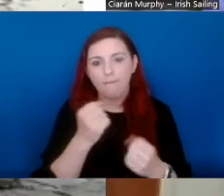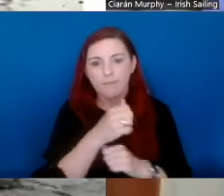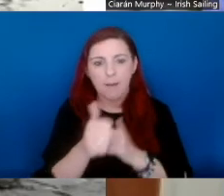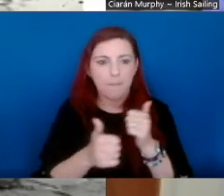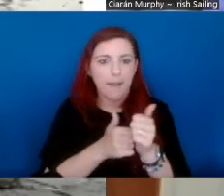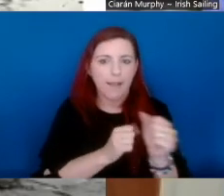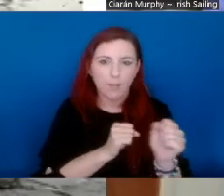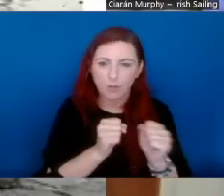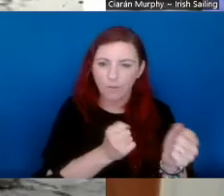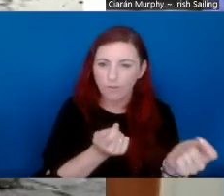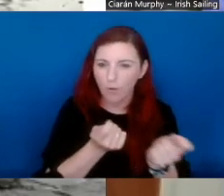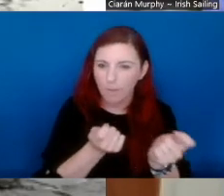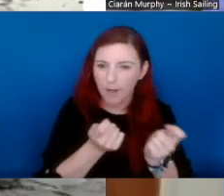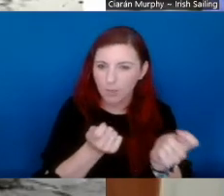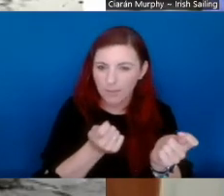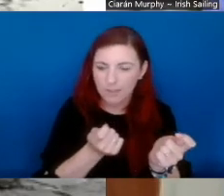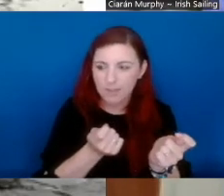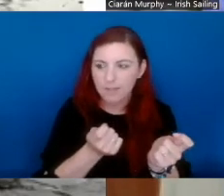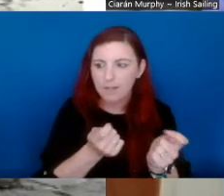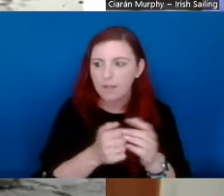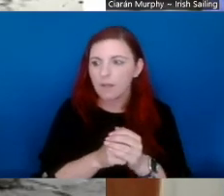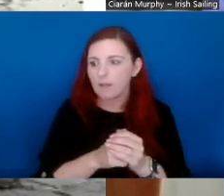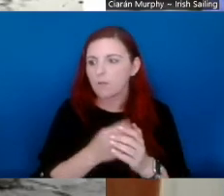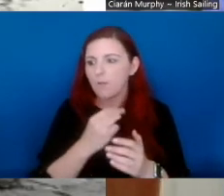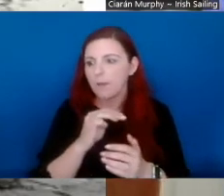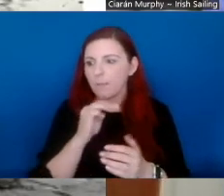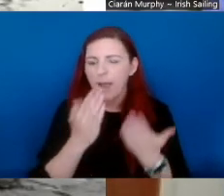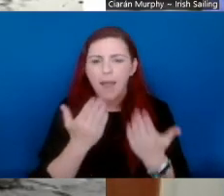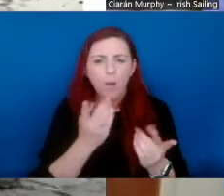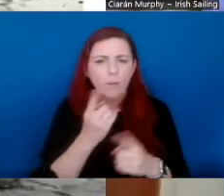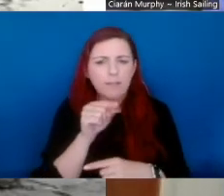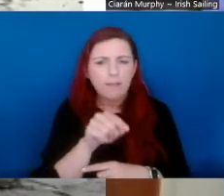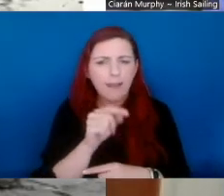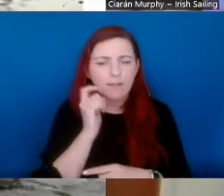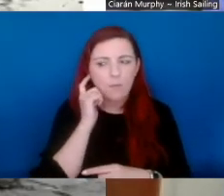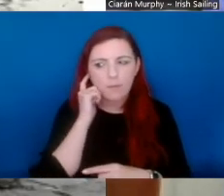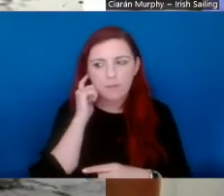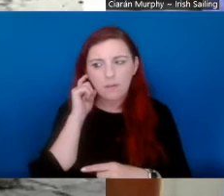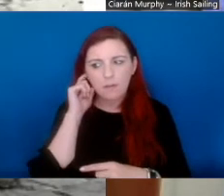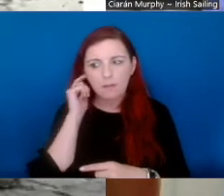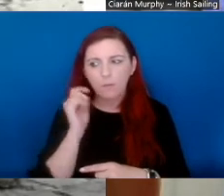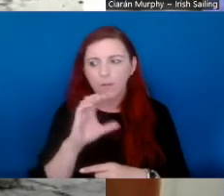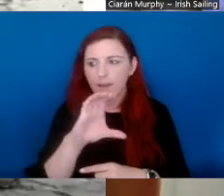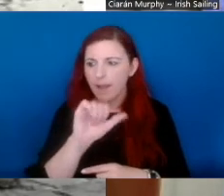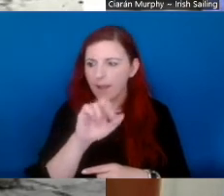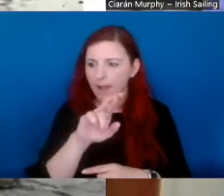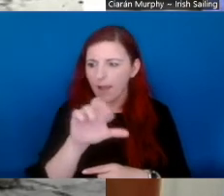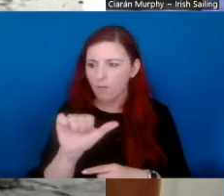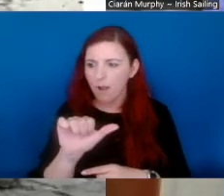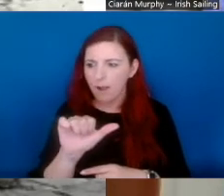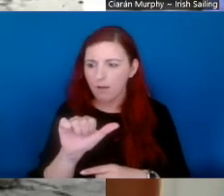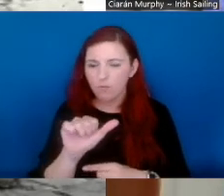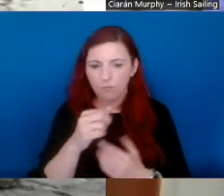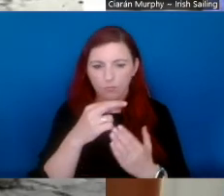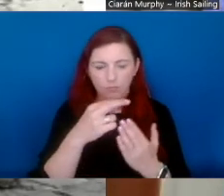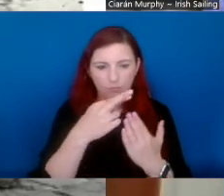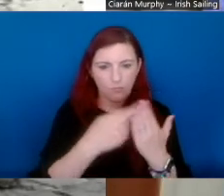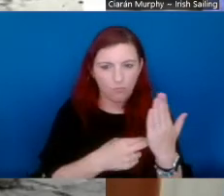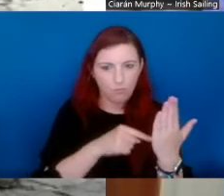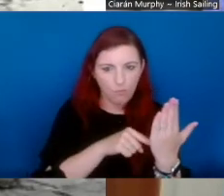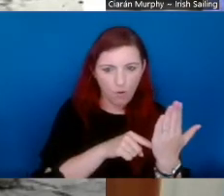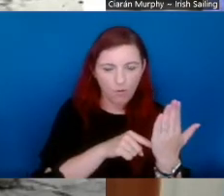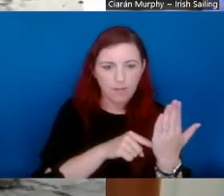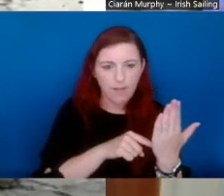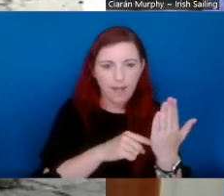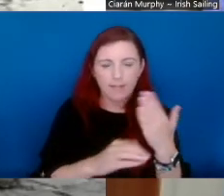then, which the trail manager like myself can then use to manage. So an evolution of that one was, was then the, uh, Cara, um, report and